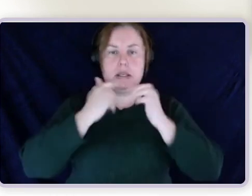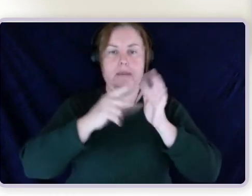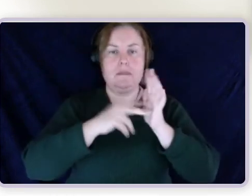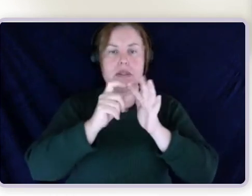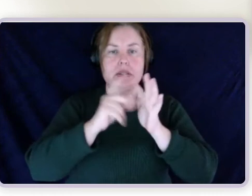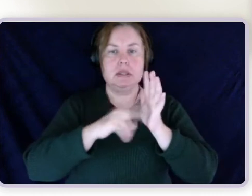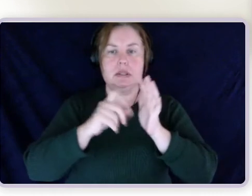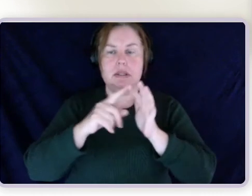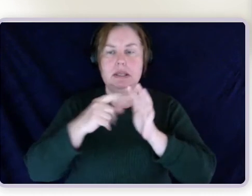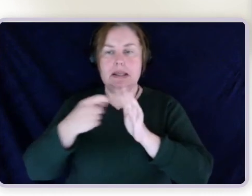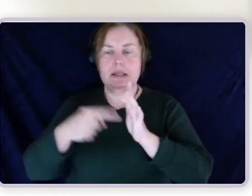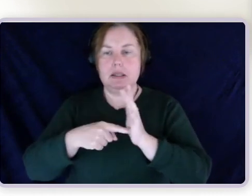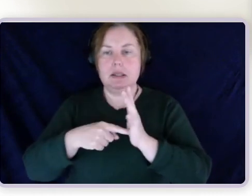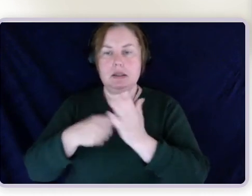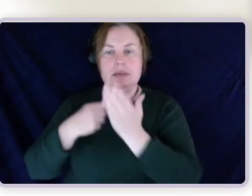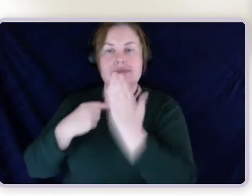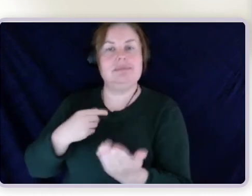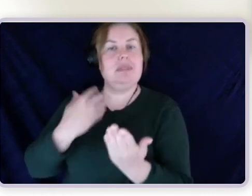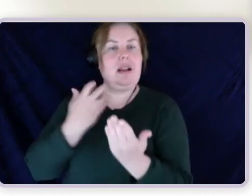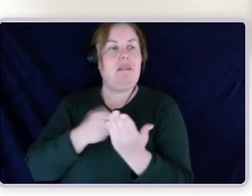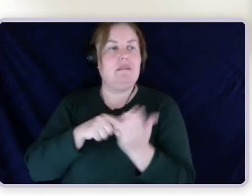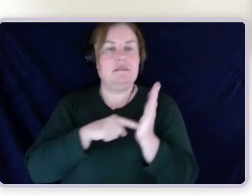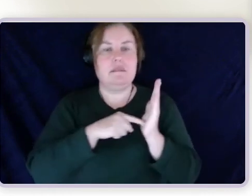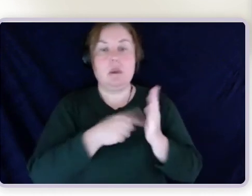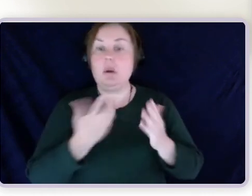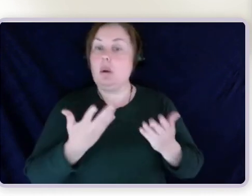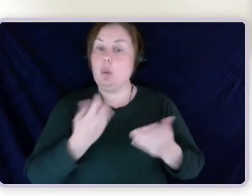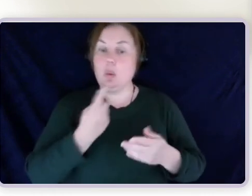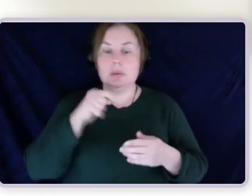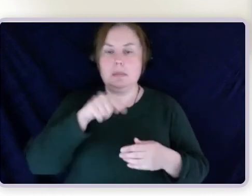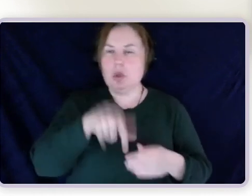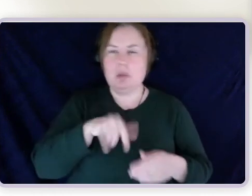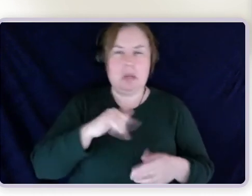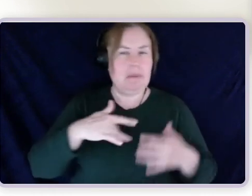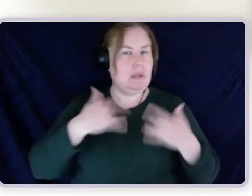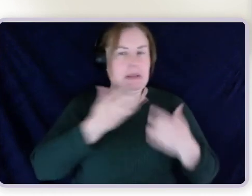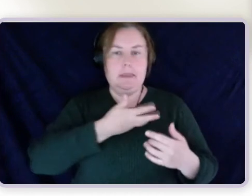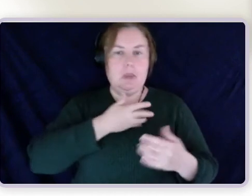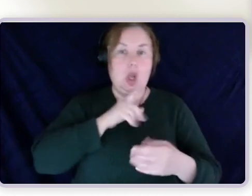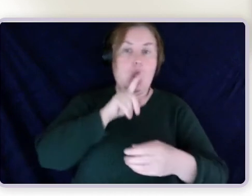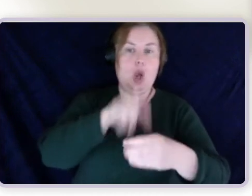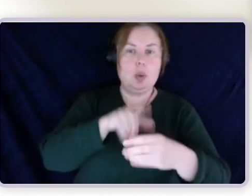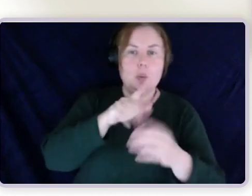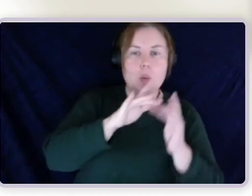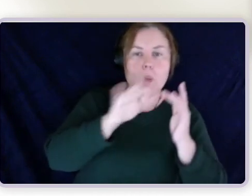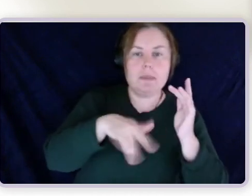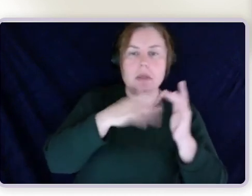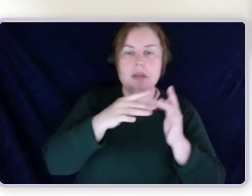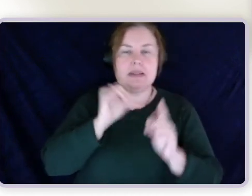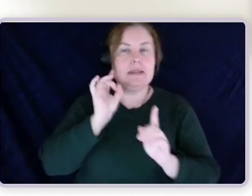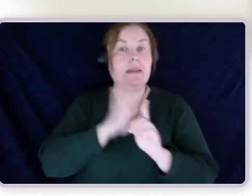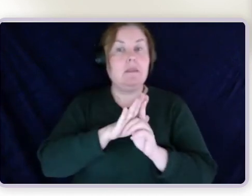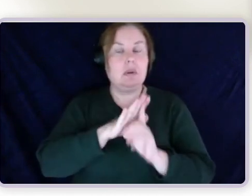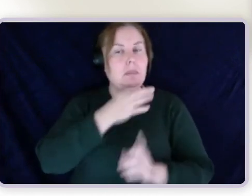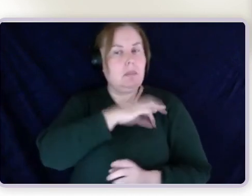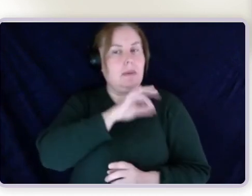in that way, people who may not be comfortable logging onto the website and doing this themselves but could still benefit from having